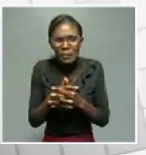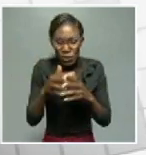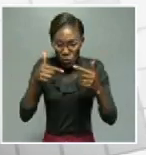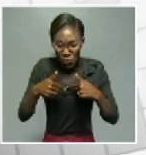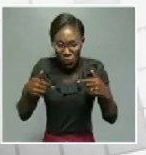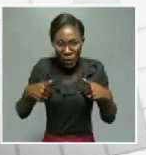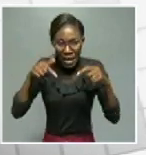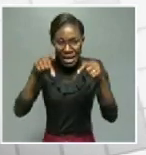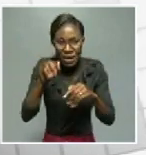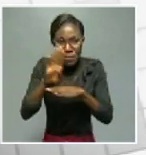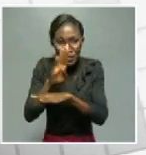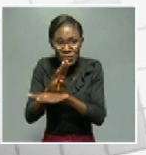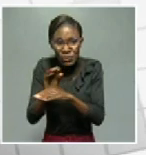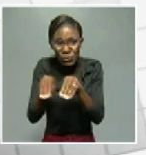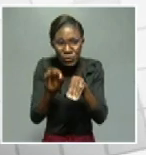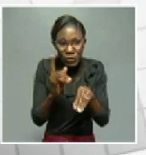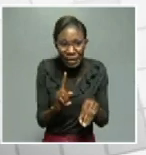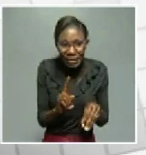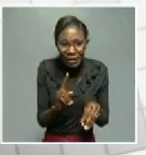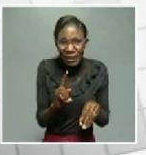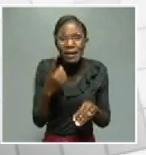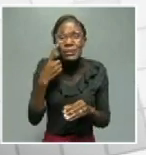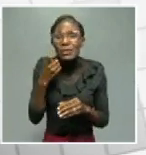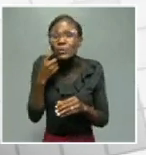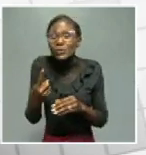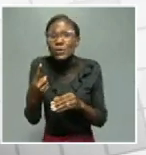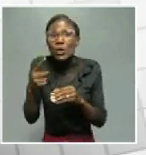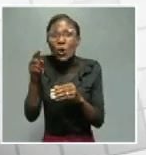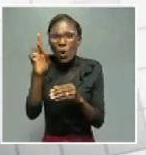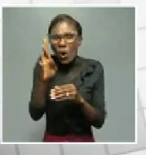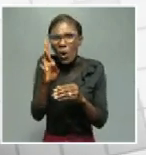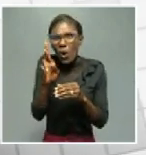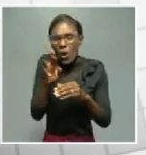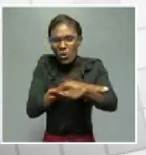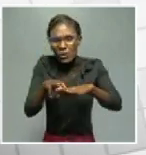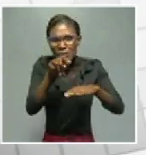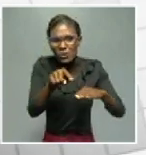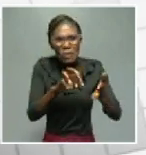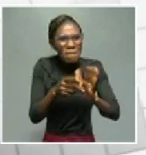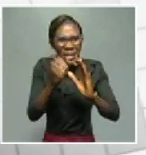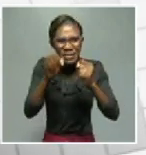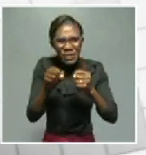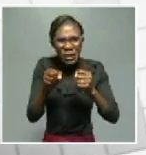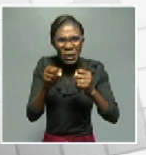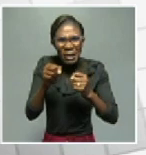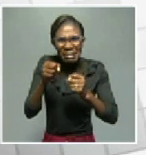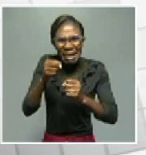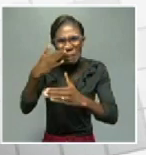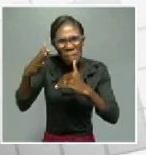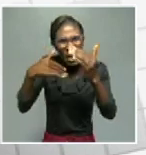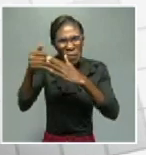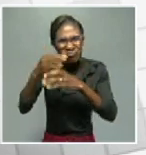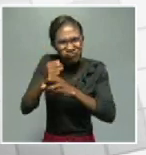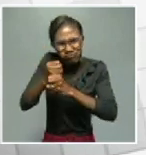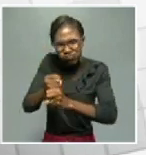point of looking into the possibility that this road must be a high-standard high-volume because it's having a heavy traffic